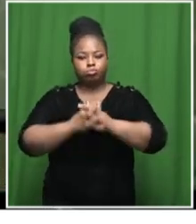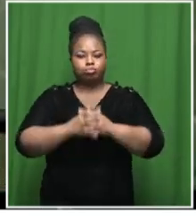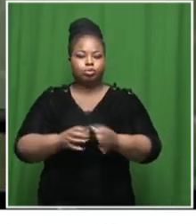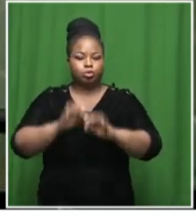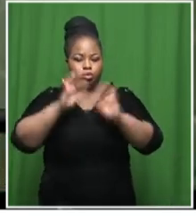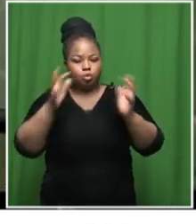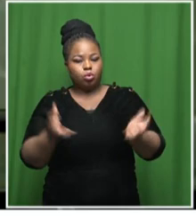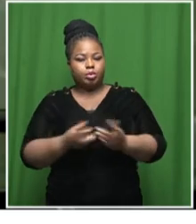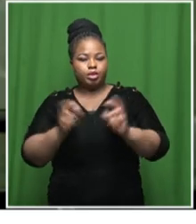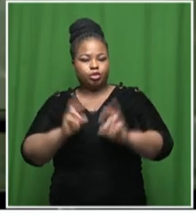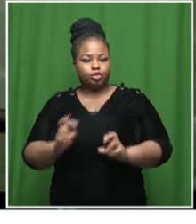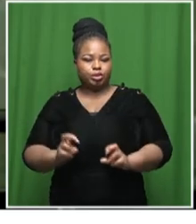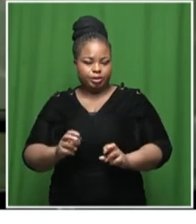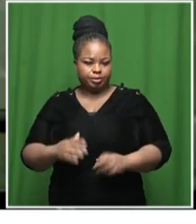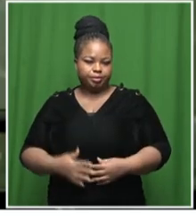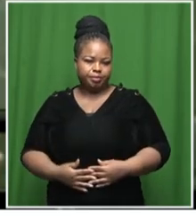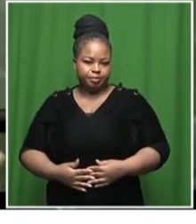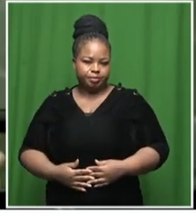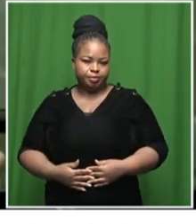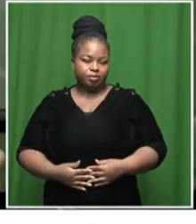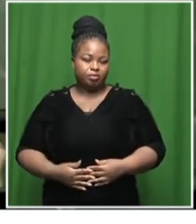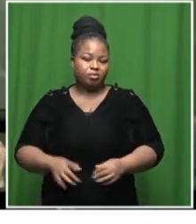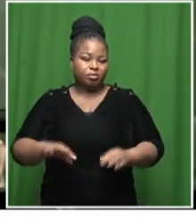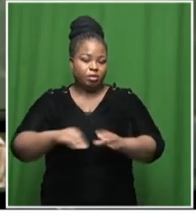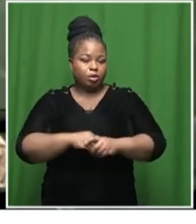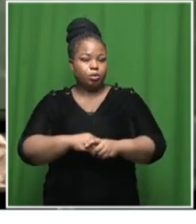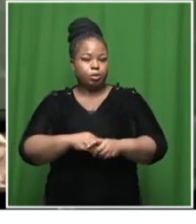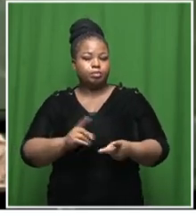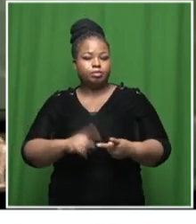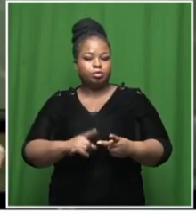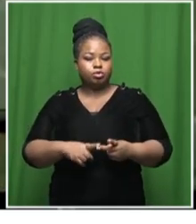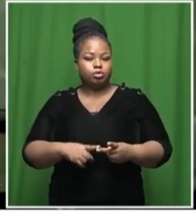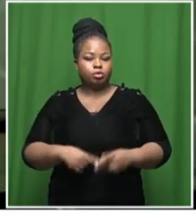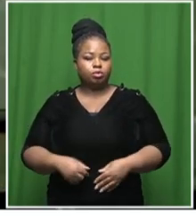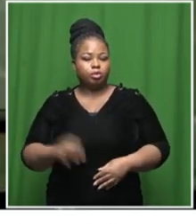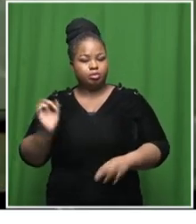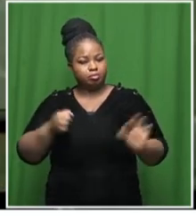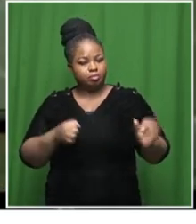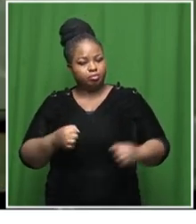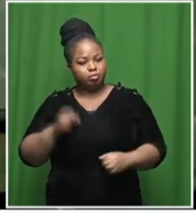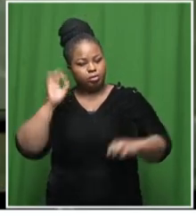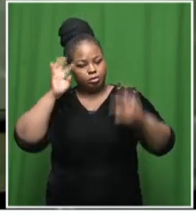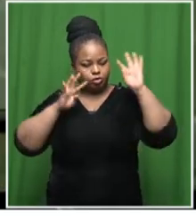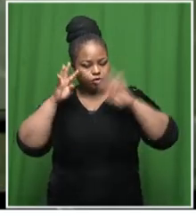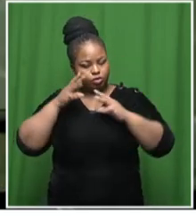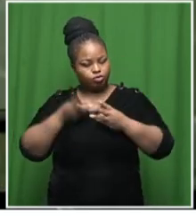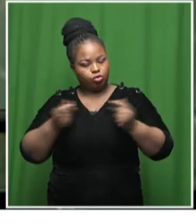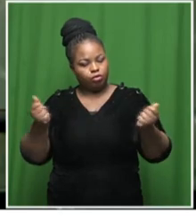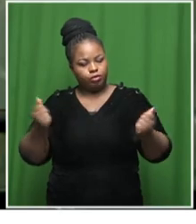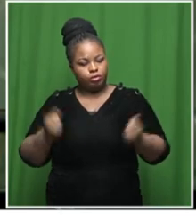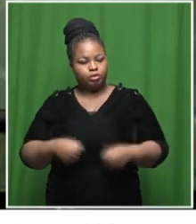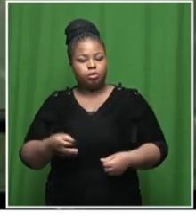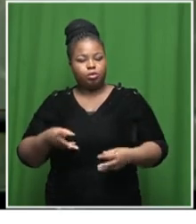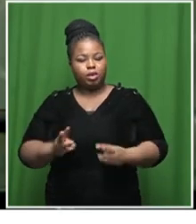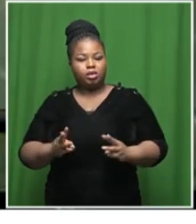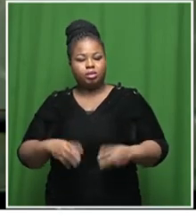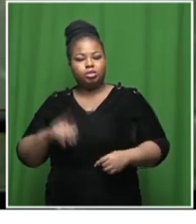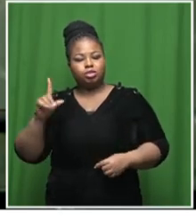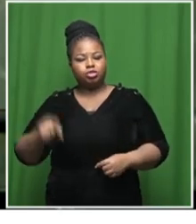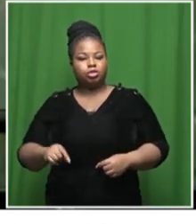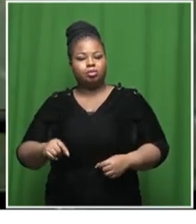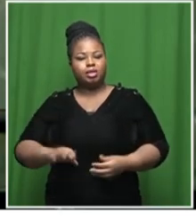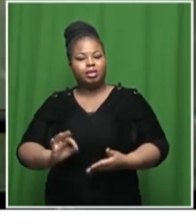less global energy shortages including by deploying innovative solutions that are cheaper